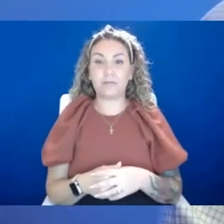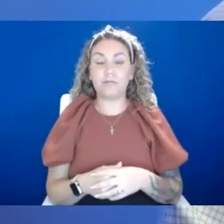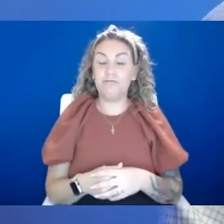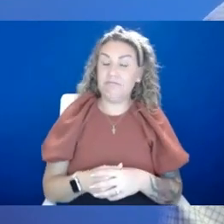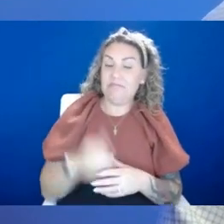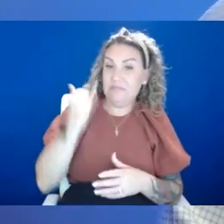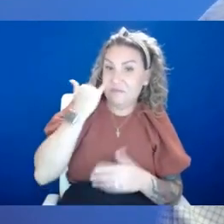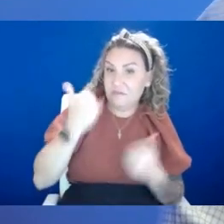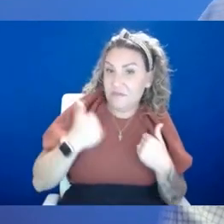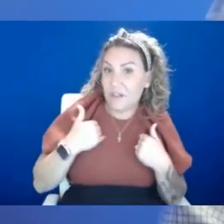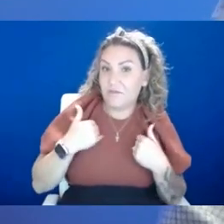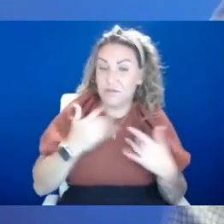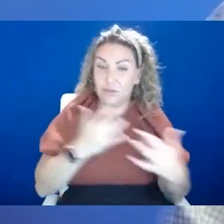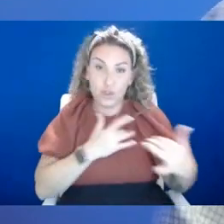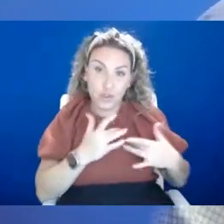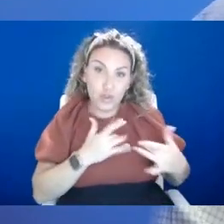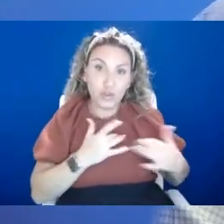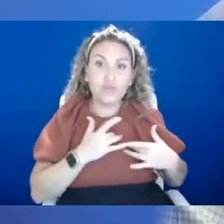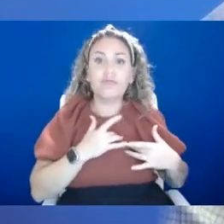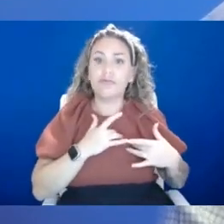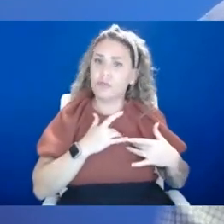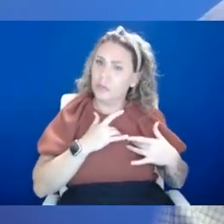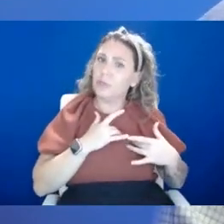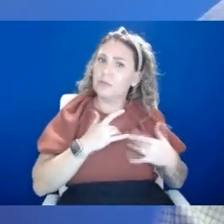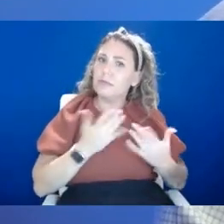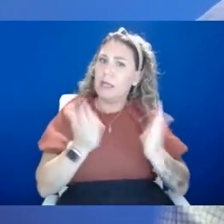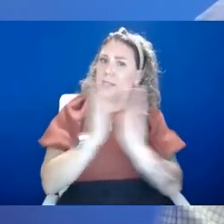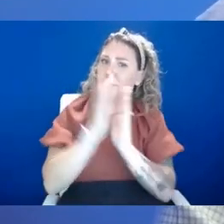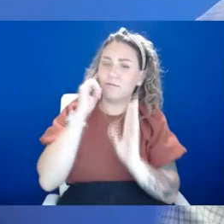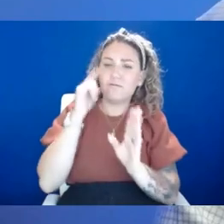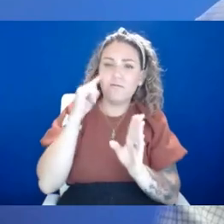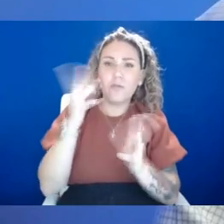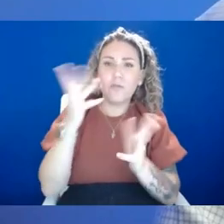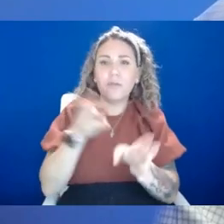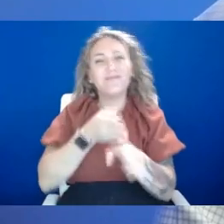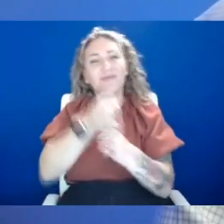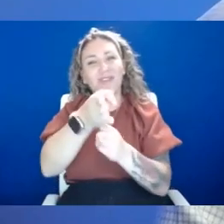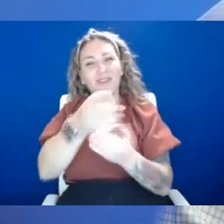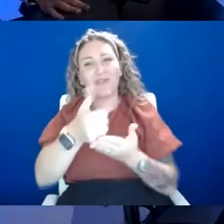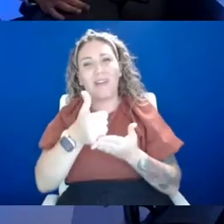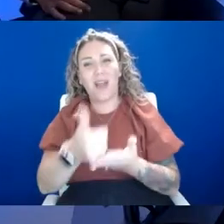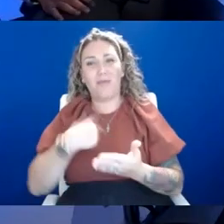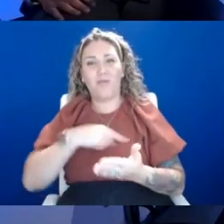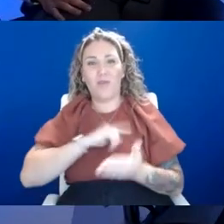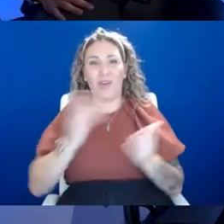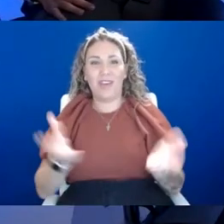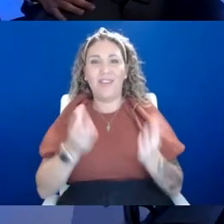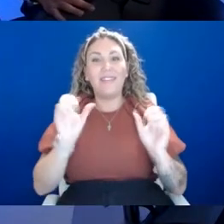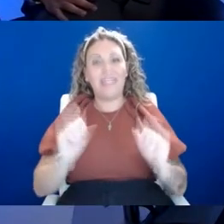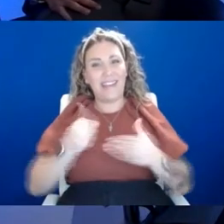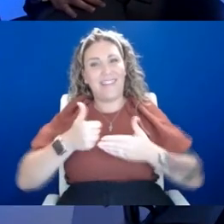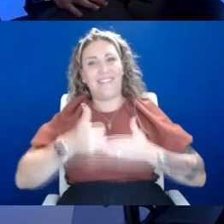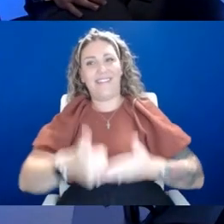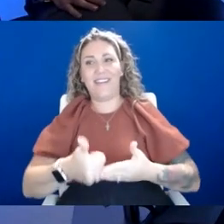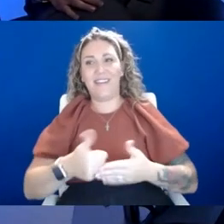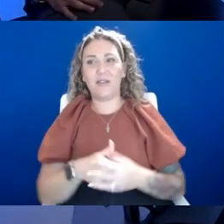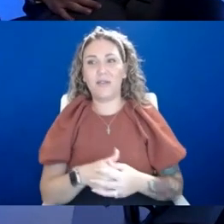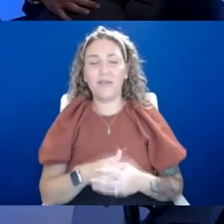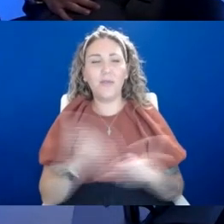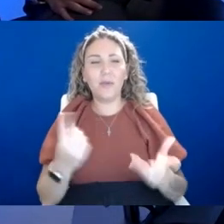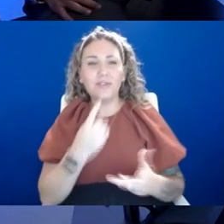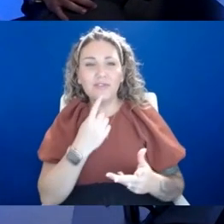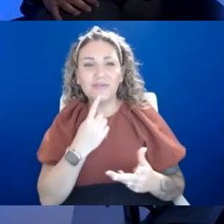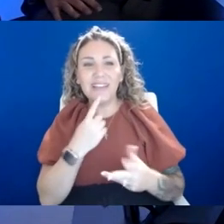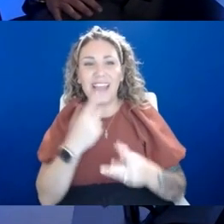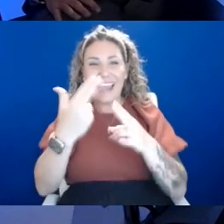or things like that? Seek out professional help. We're here, here to help and, and can make a difference. What did you say? Name it to